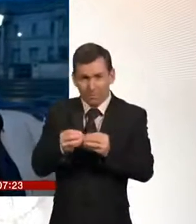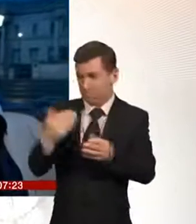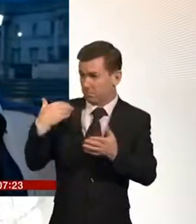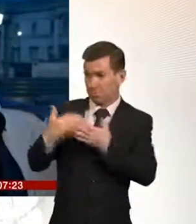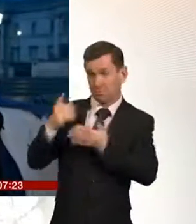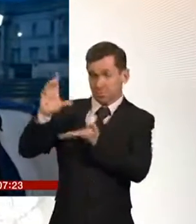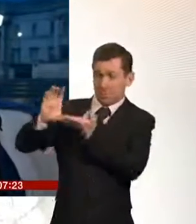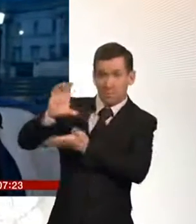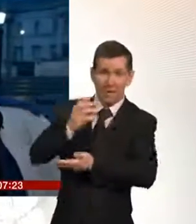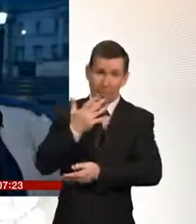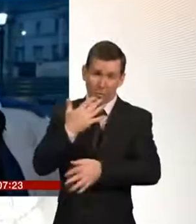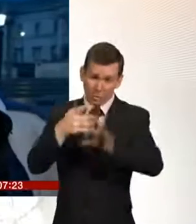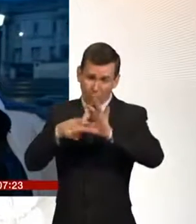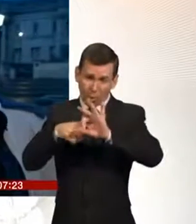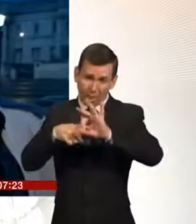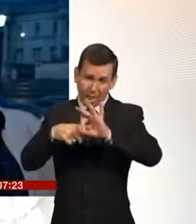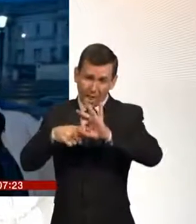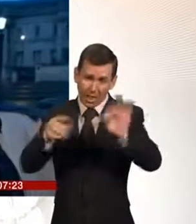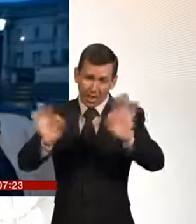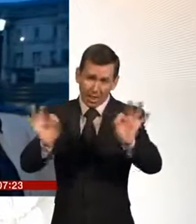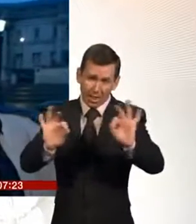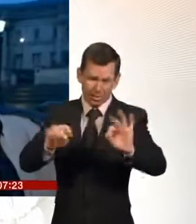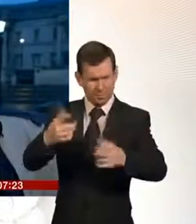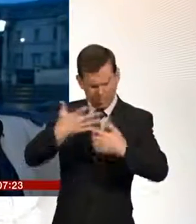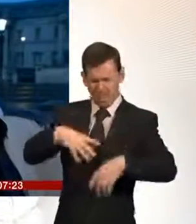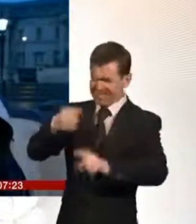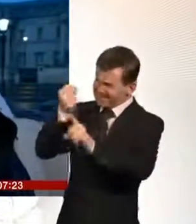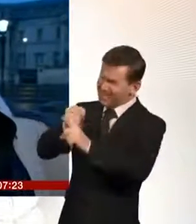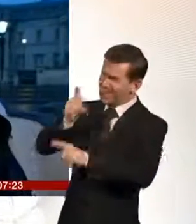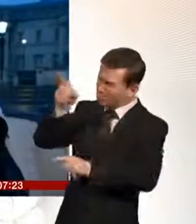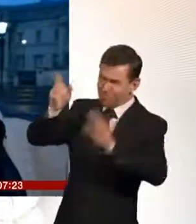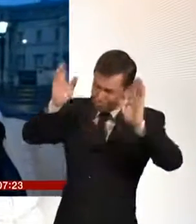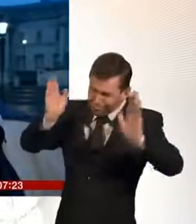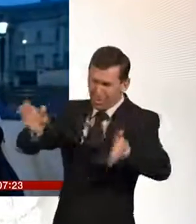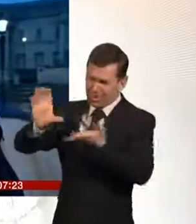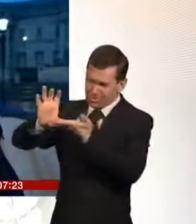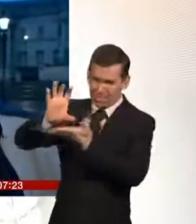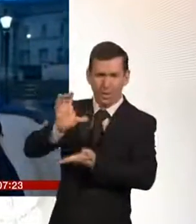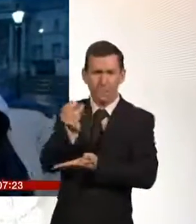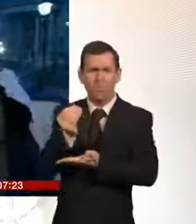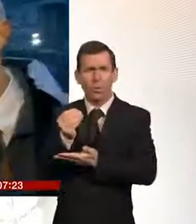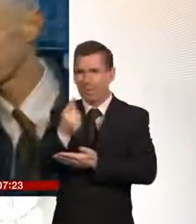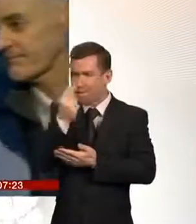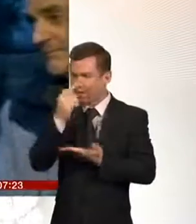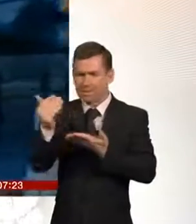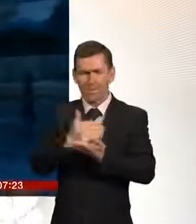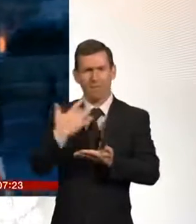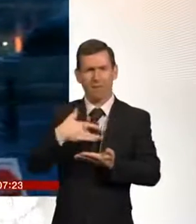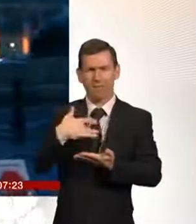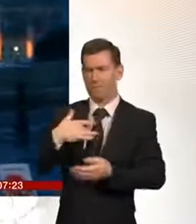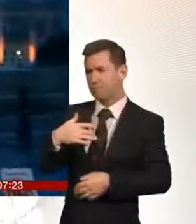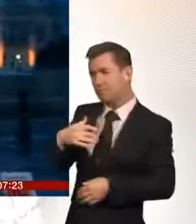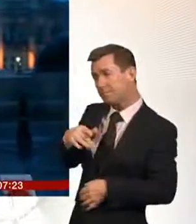responsible to his door and demand you must invest in infrastructure that will save Britain's lives do some cyclists need to take some